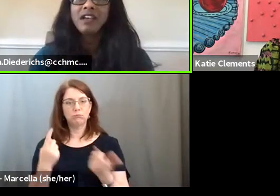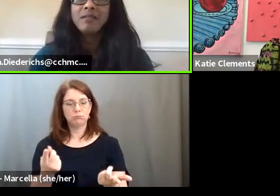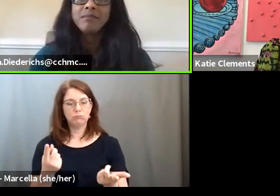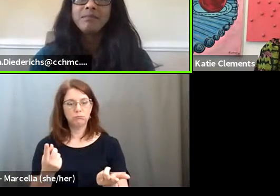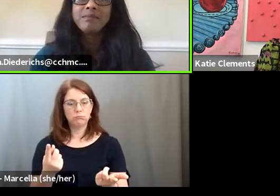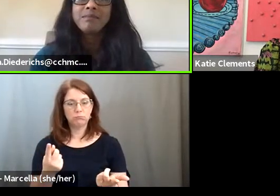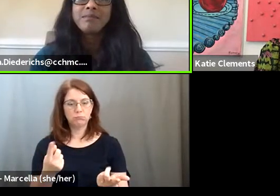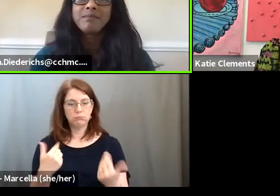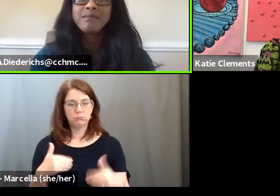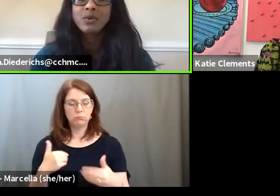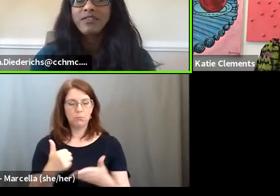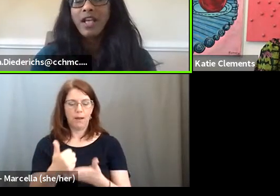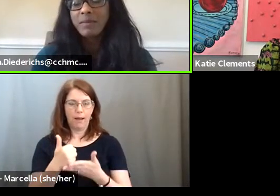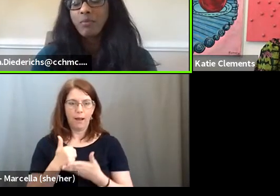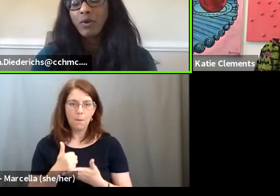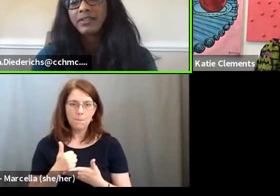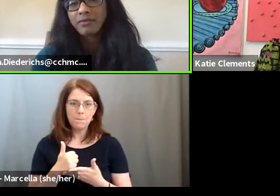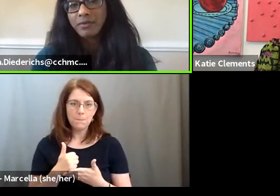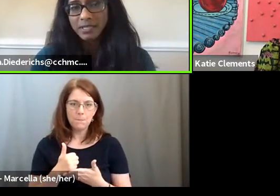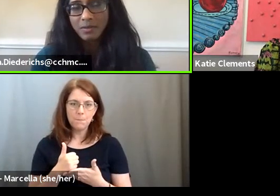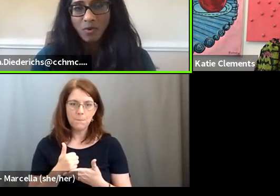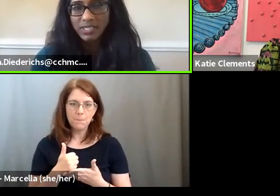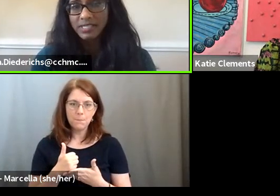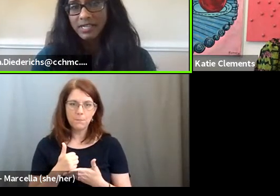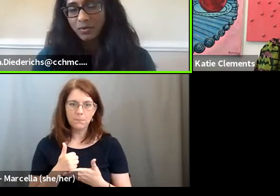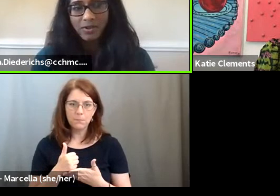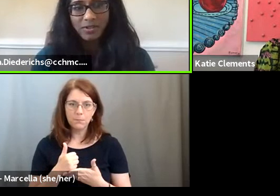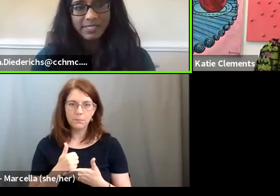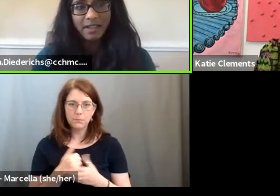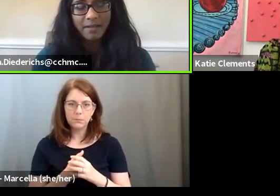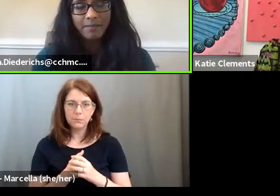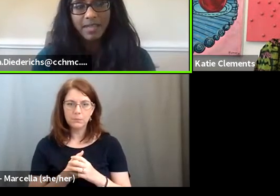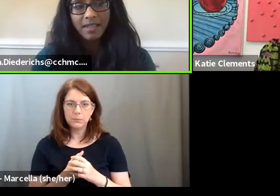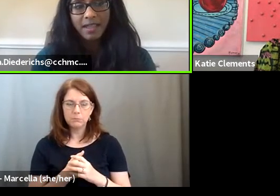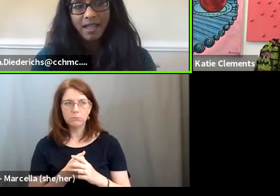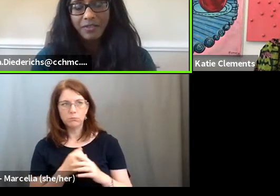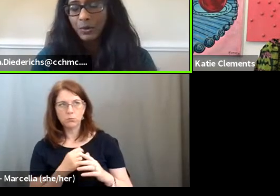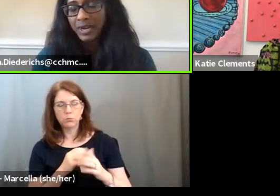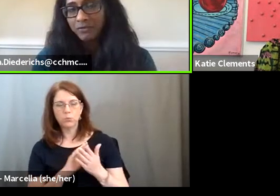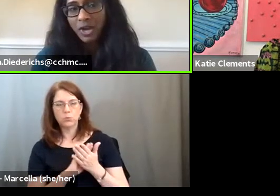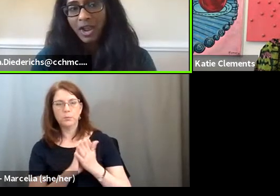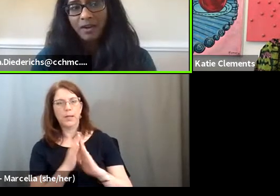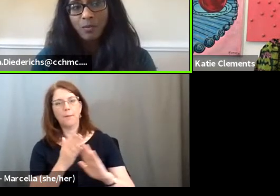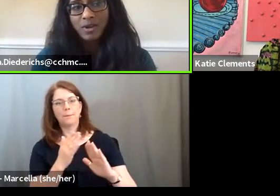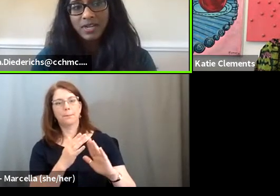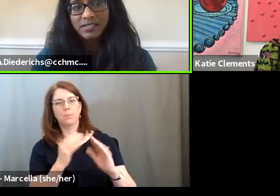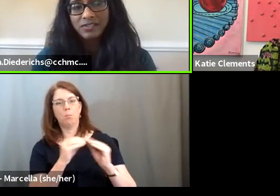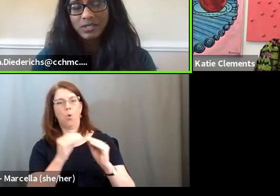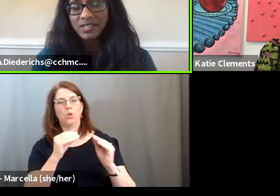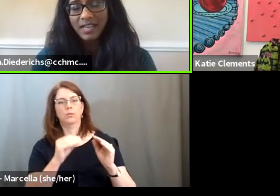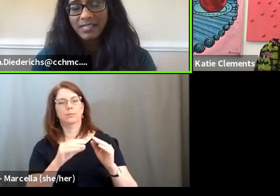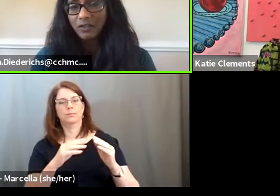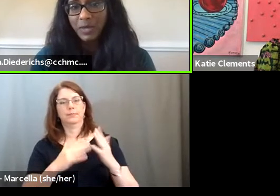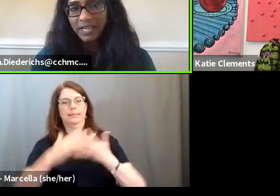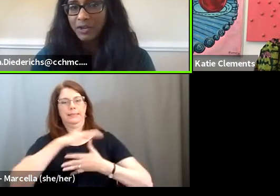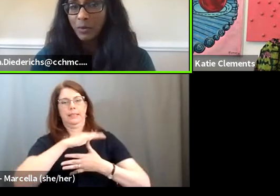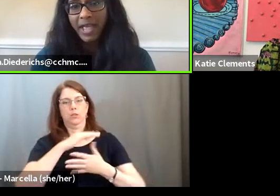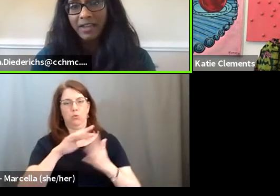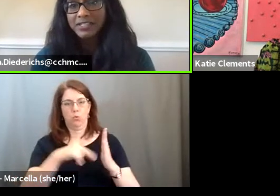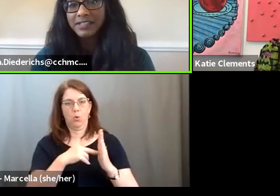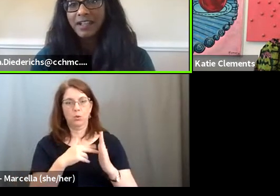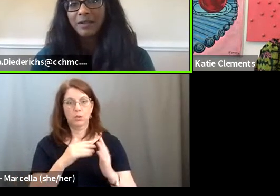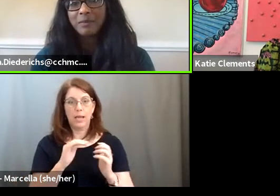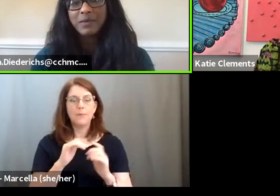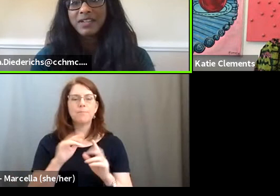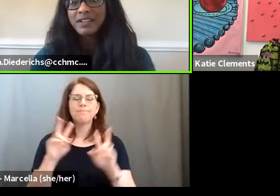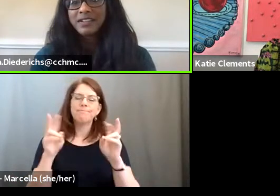helped, um, sort of helped me break through into the more senior roles, um, on the creative track was just the idea of picking your